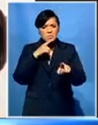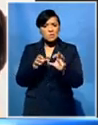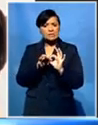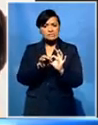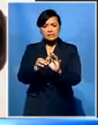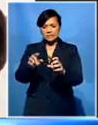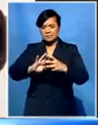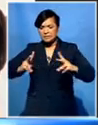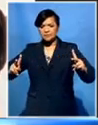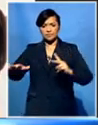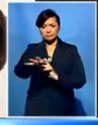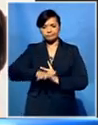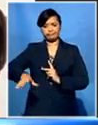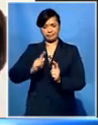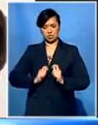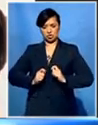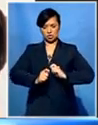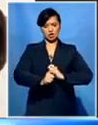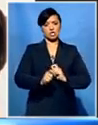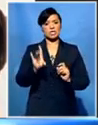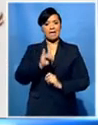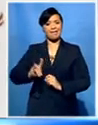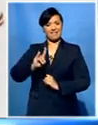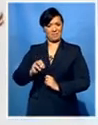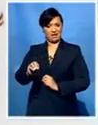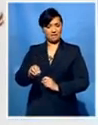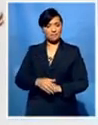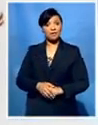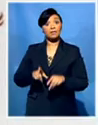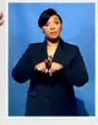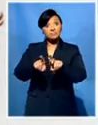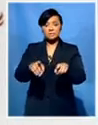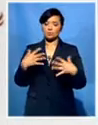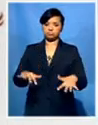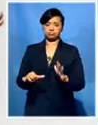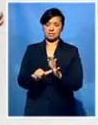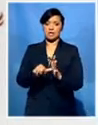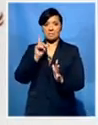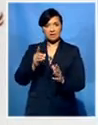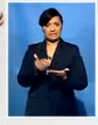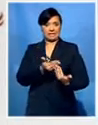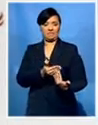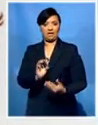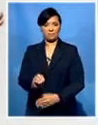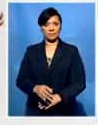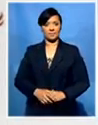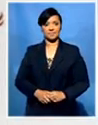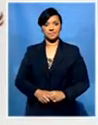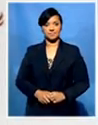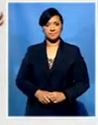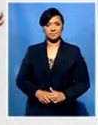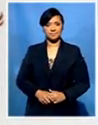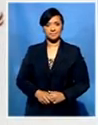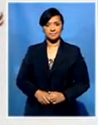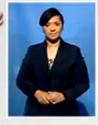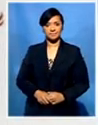like relative climatic stability allowing them to survive. The beetle has been listed as critically endangered. Vanessa Puna, SABC